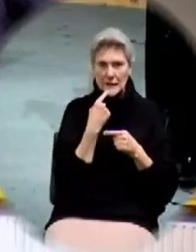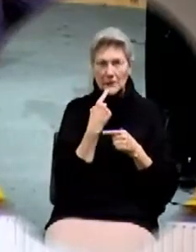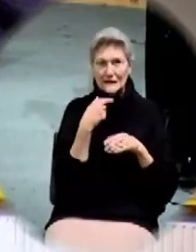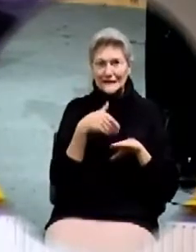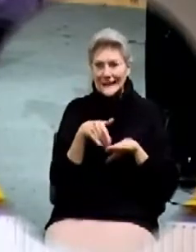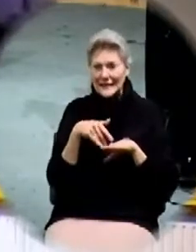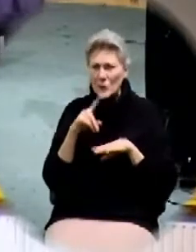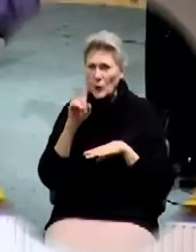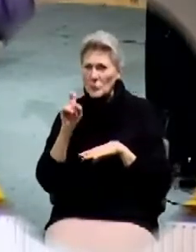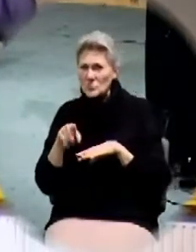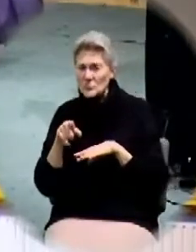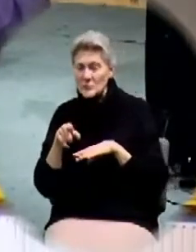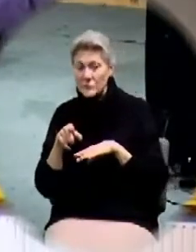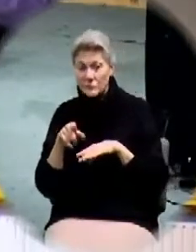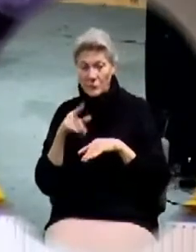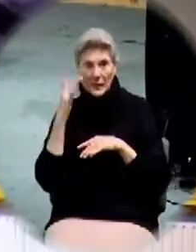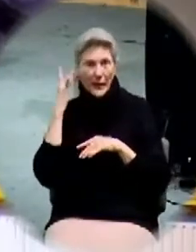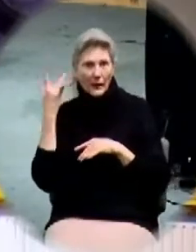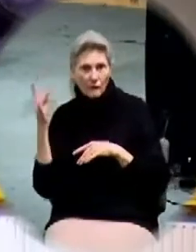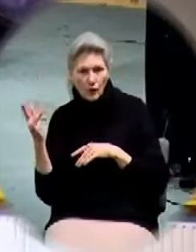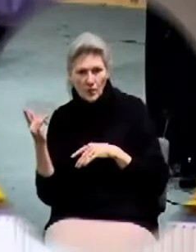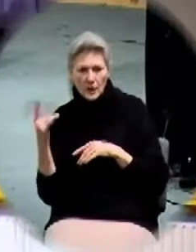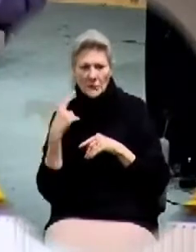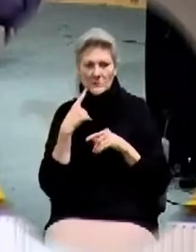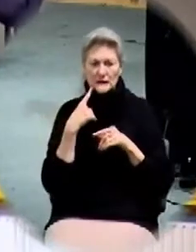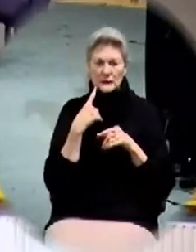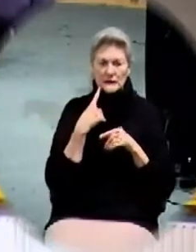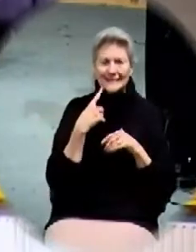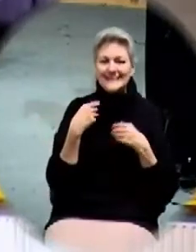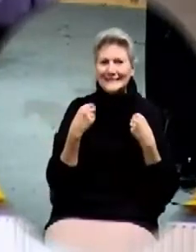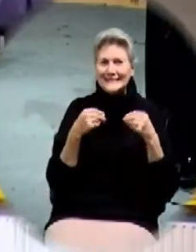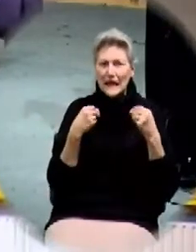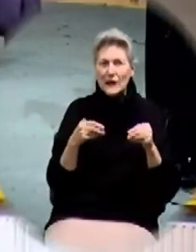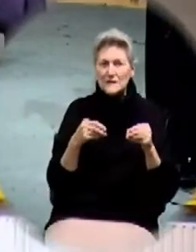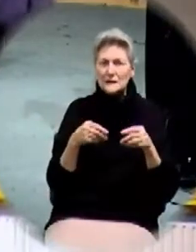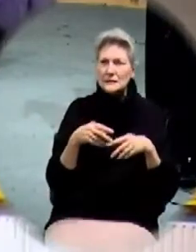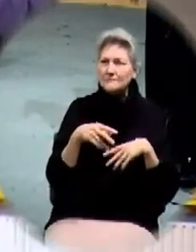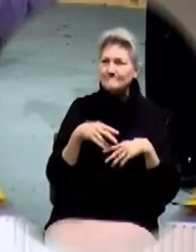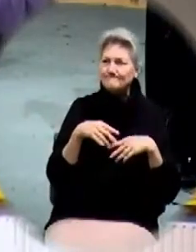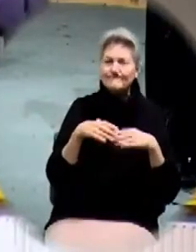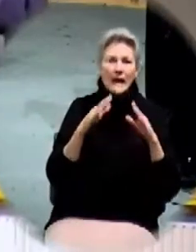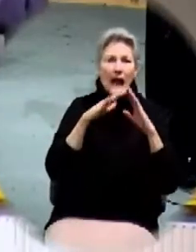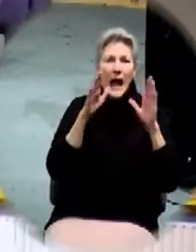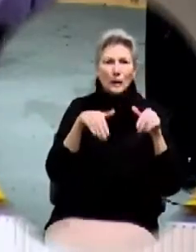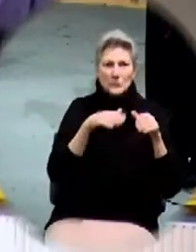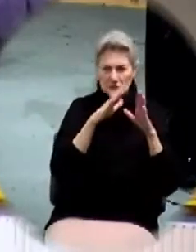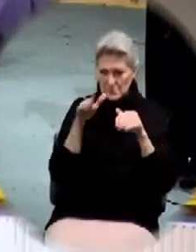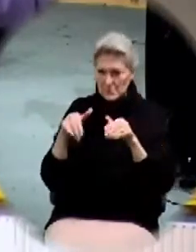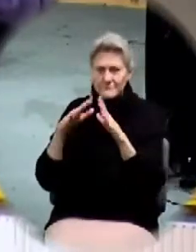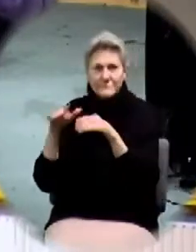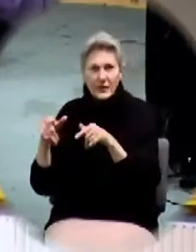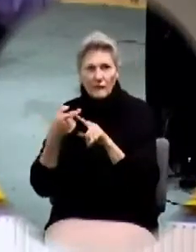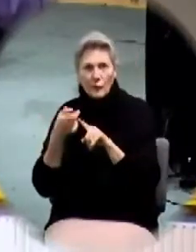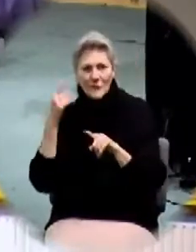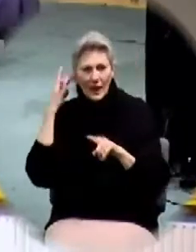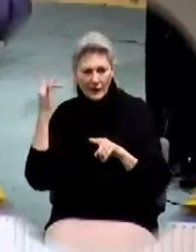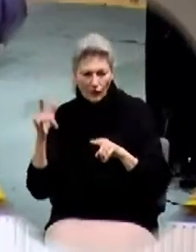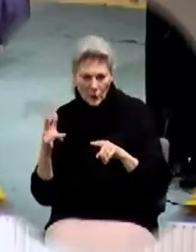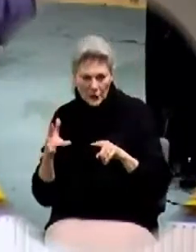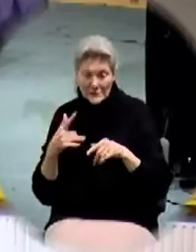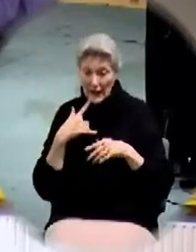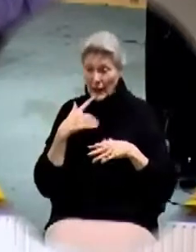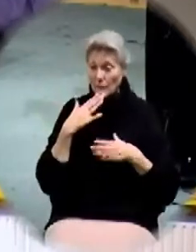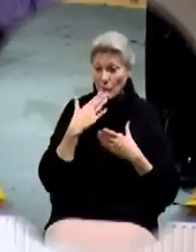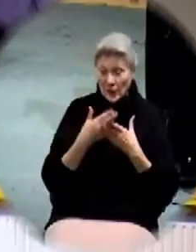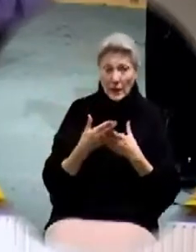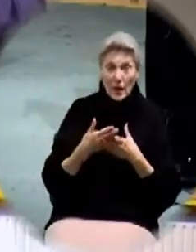and he said, you know, I do really well. I stay on top of my goals. I'm out there. I'm aggressive. I'm getting the sales, and I'm doing